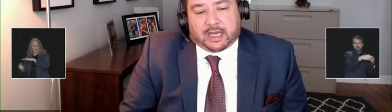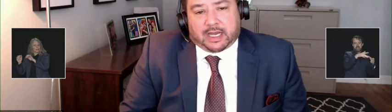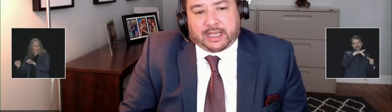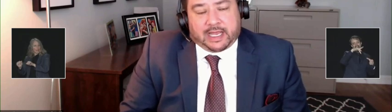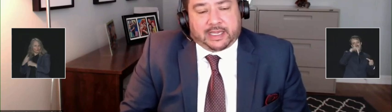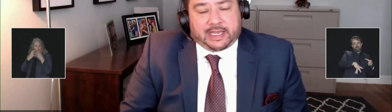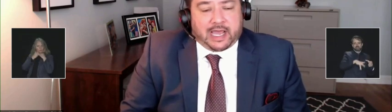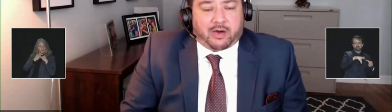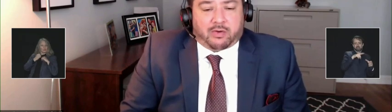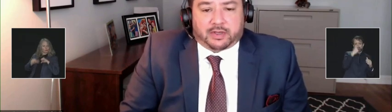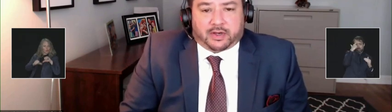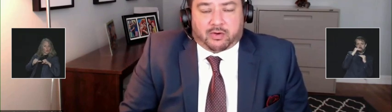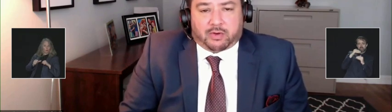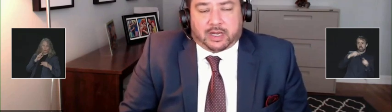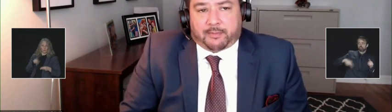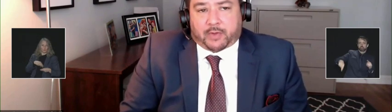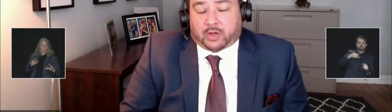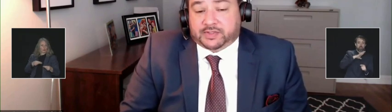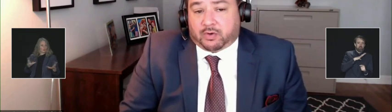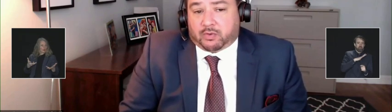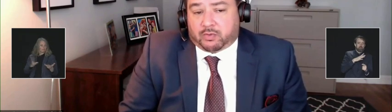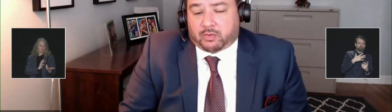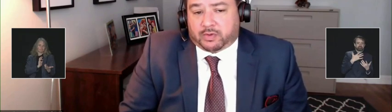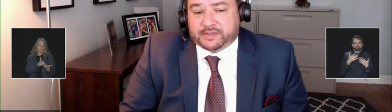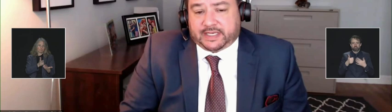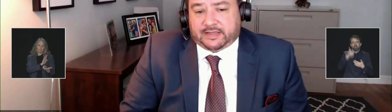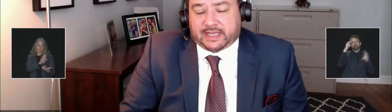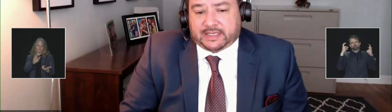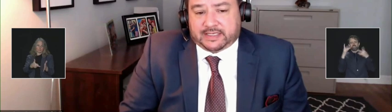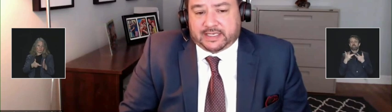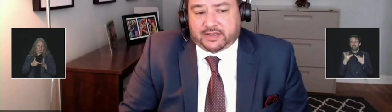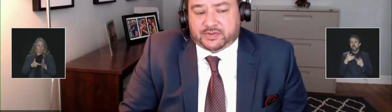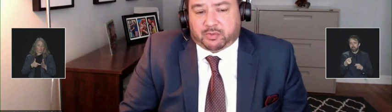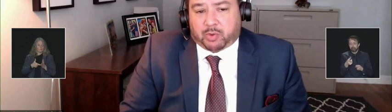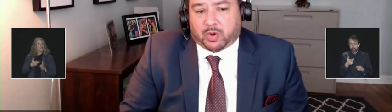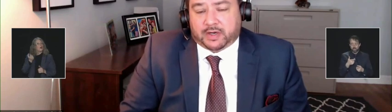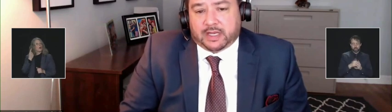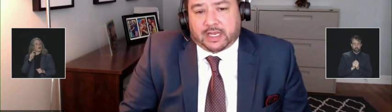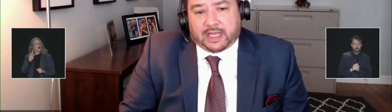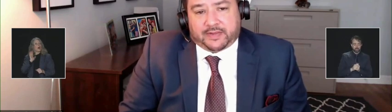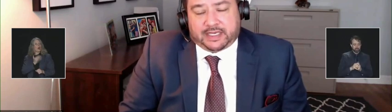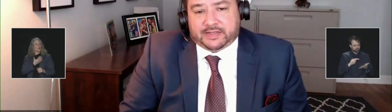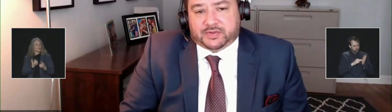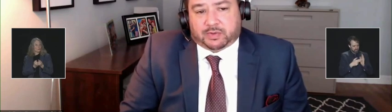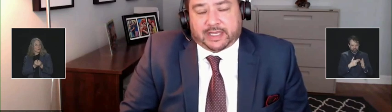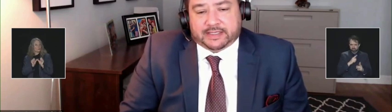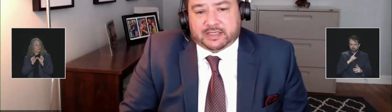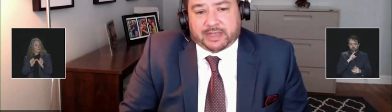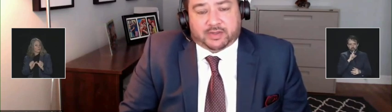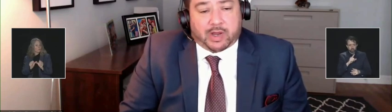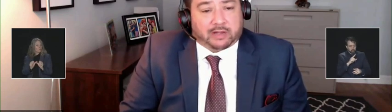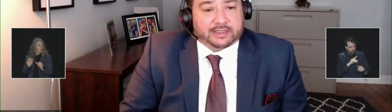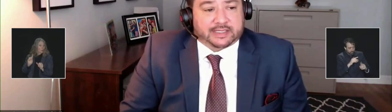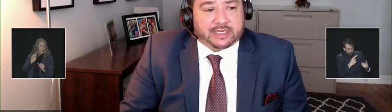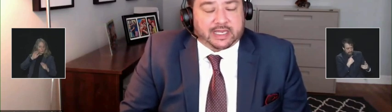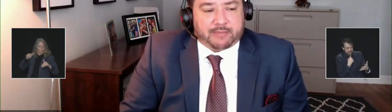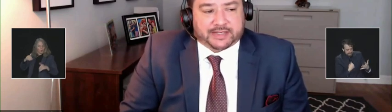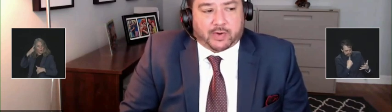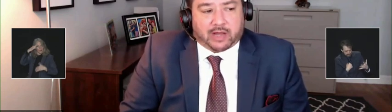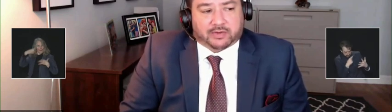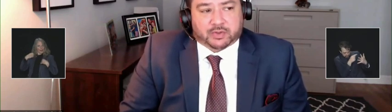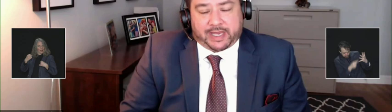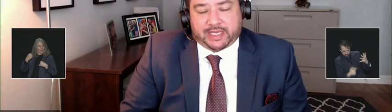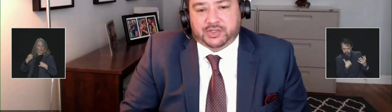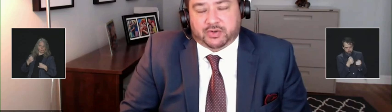And now, you know, also, we're seeing that continued support and the needs related to mental wellness and mental health.